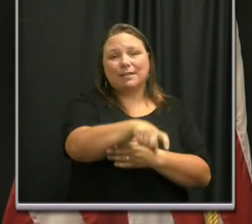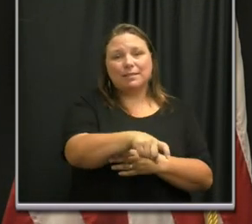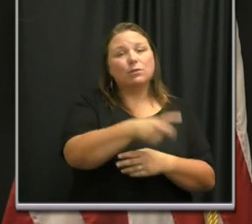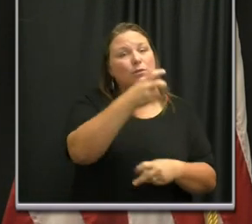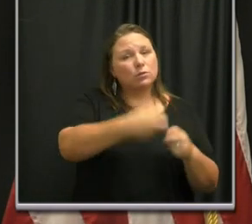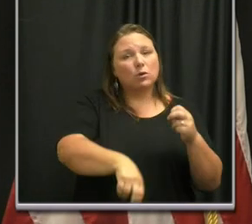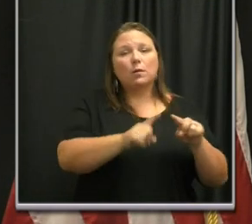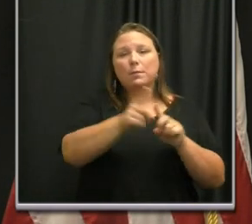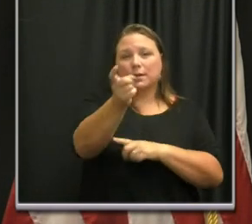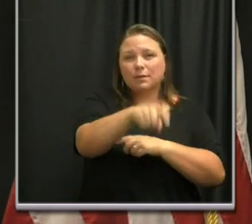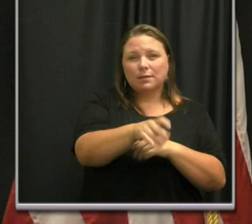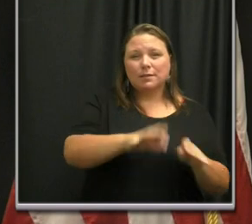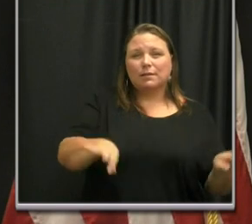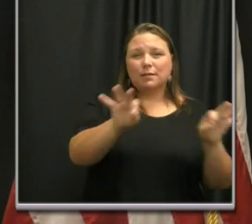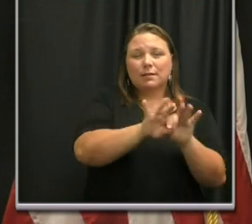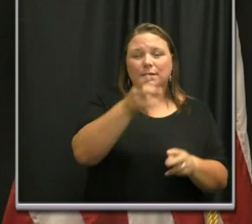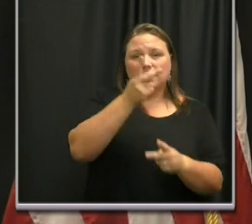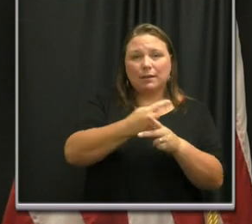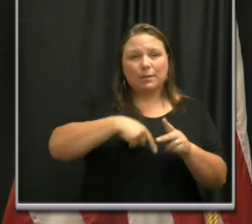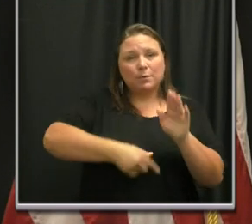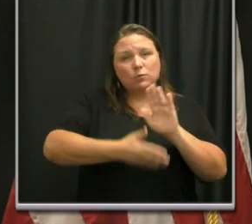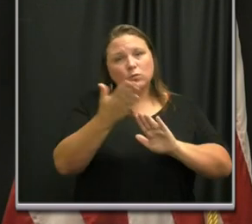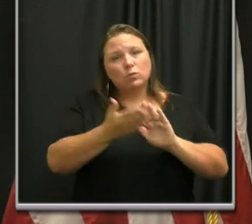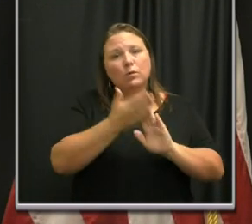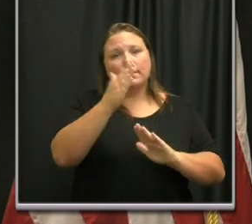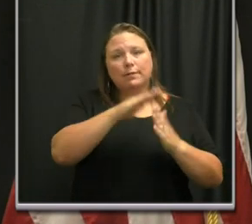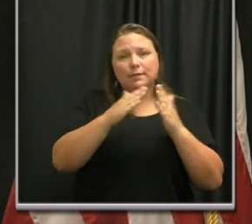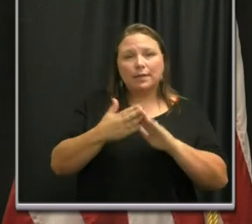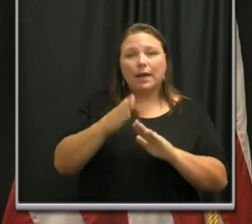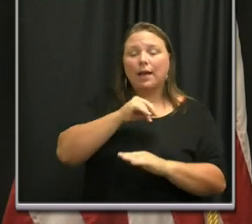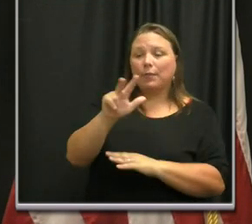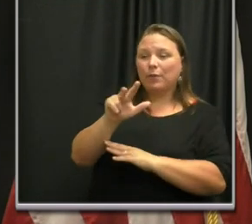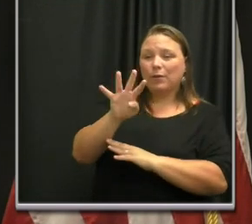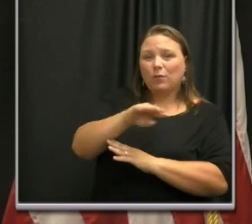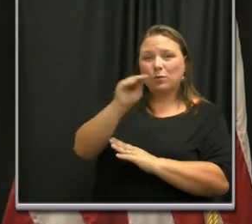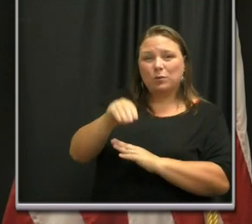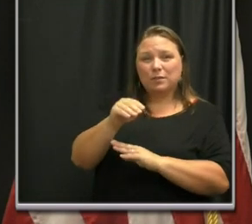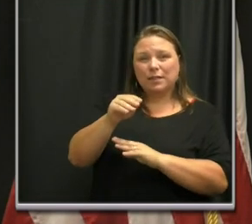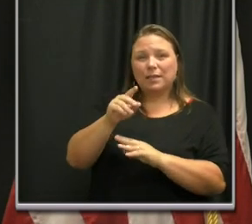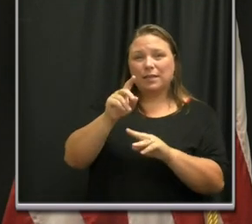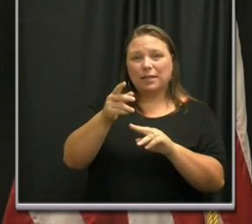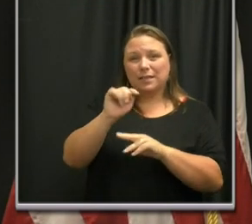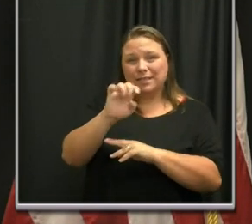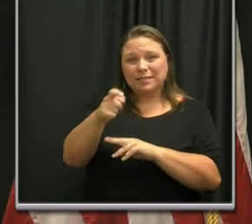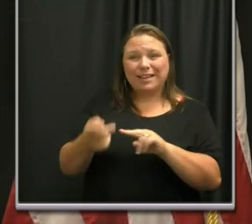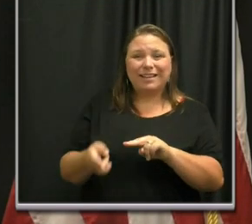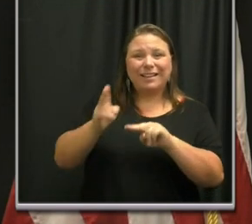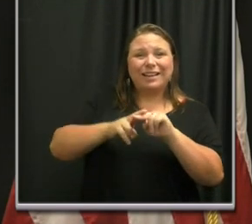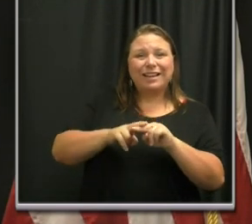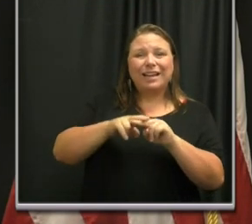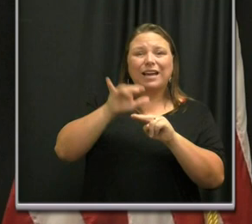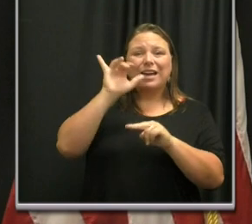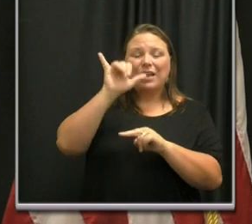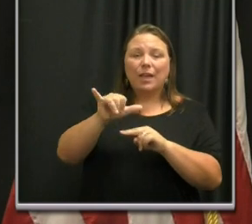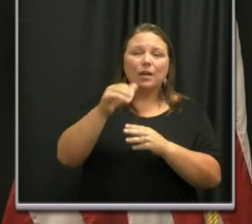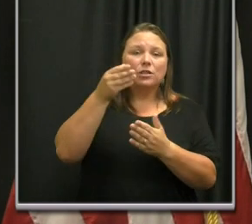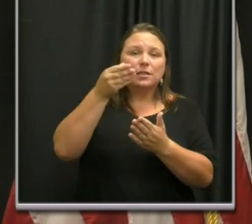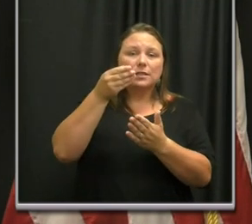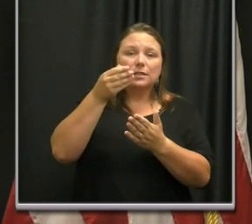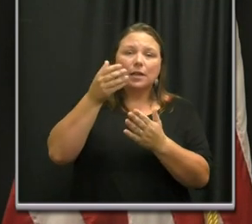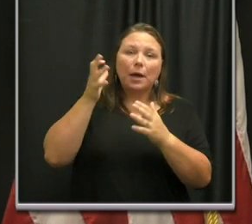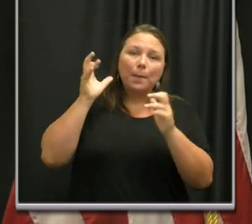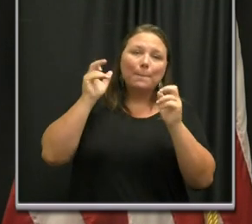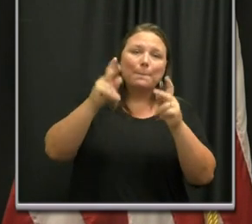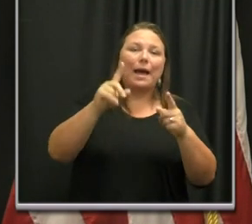thing that is necessary, the hard thing to keep us functioning as a city. And the 34% tax increase is simply returning our tax rate